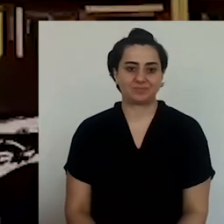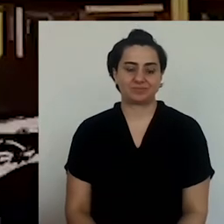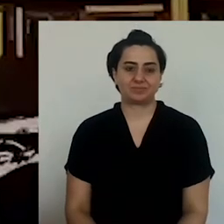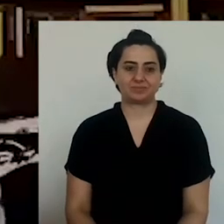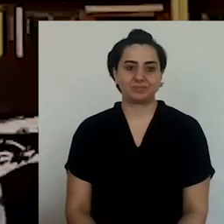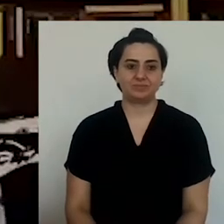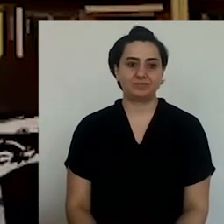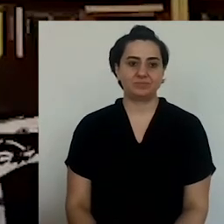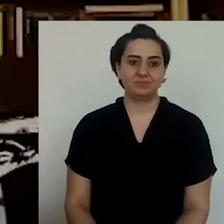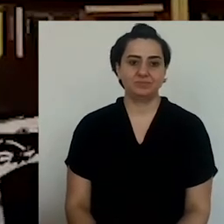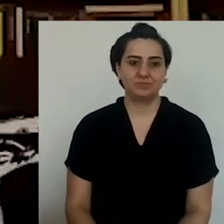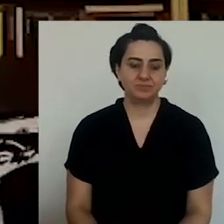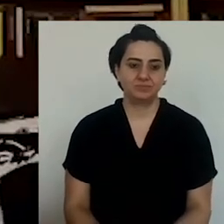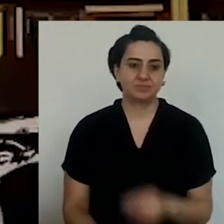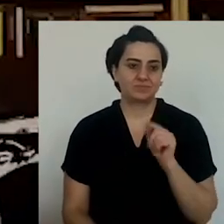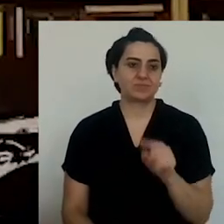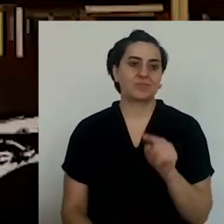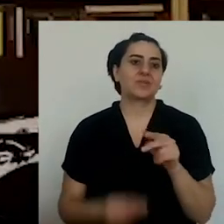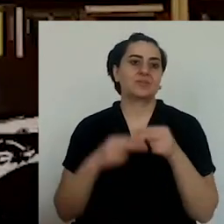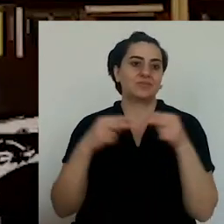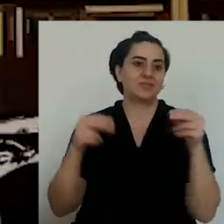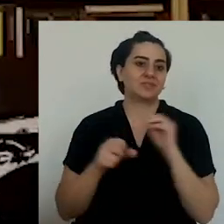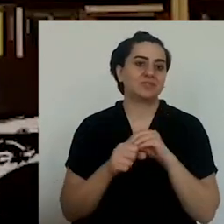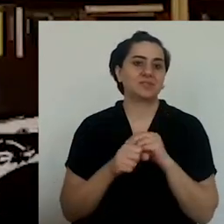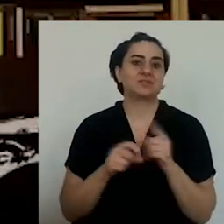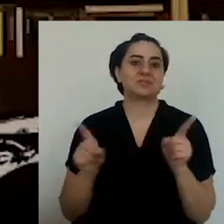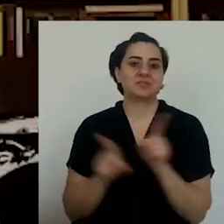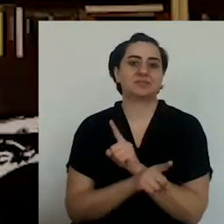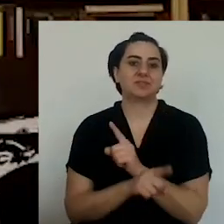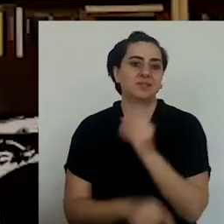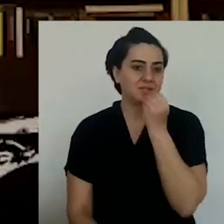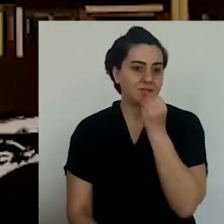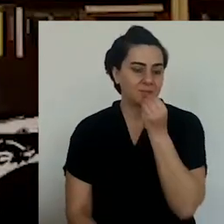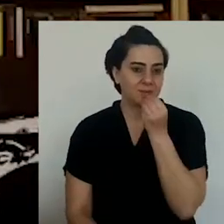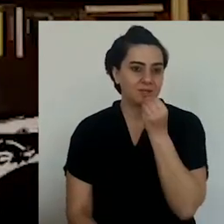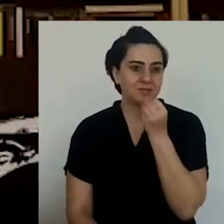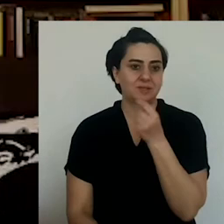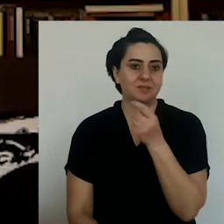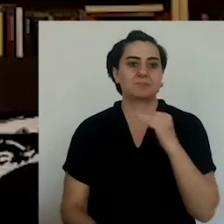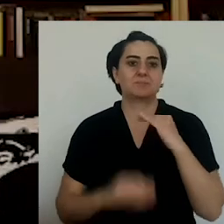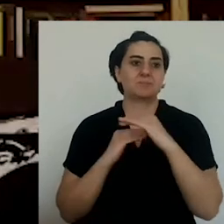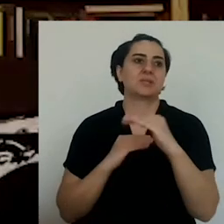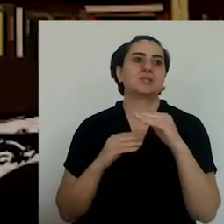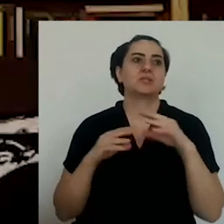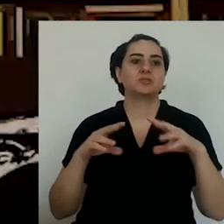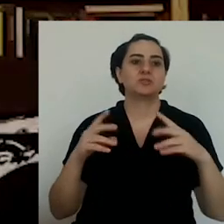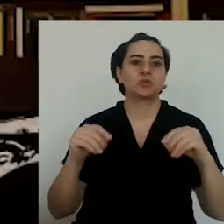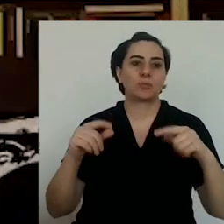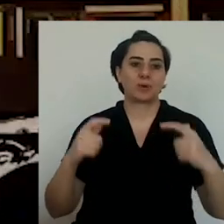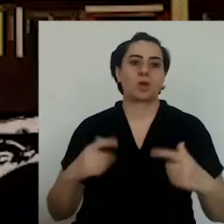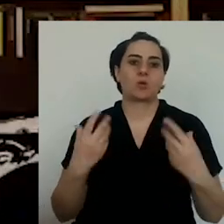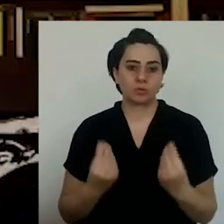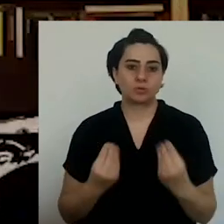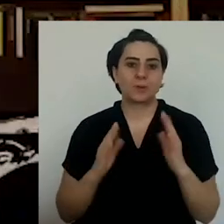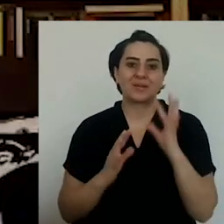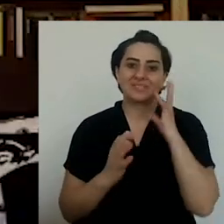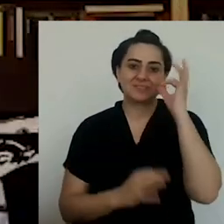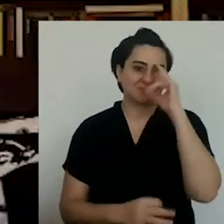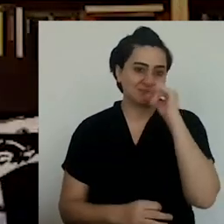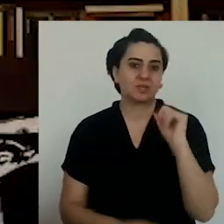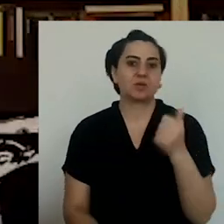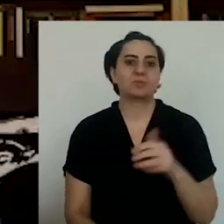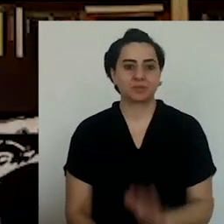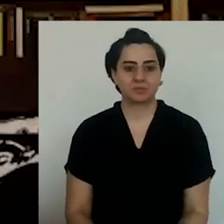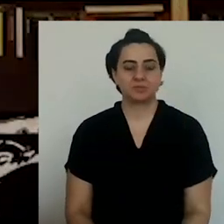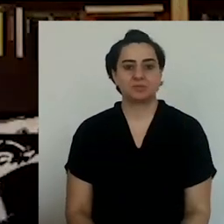have that. But this is the type of food that you used to cook after you got to the sea. Therefore,